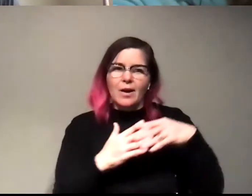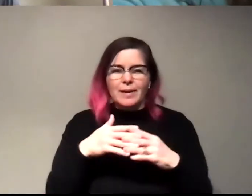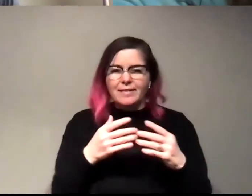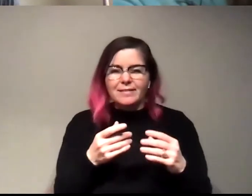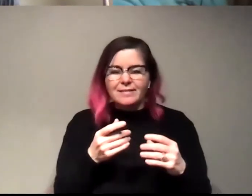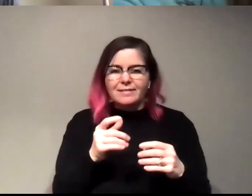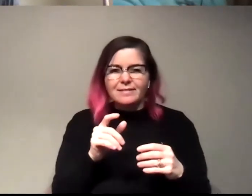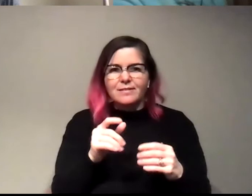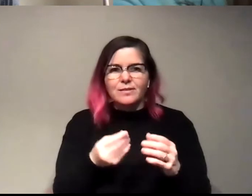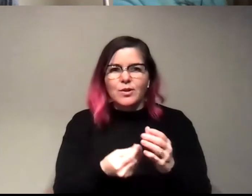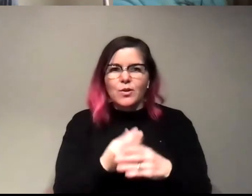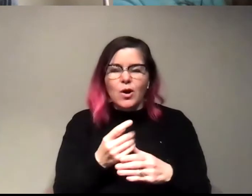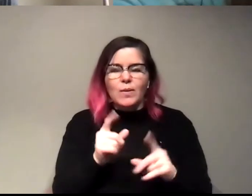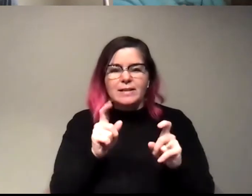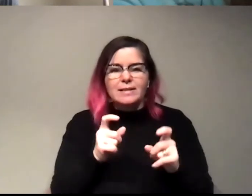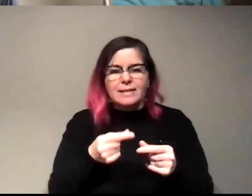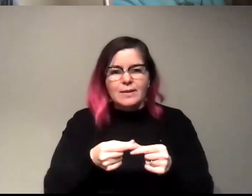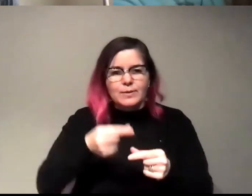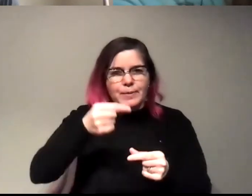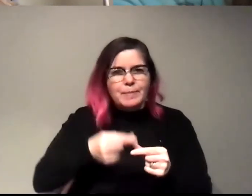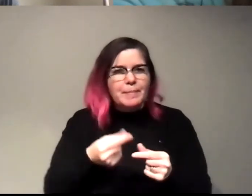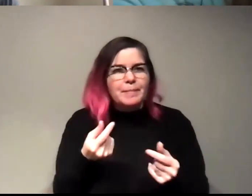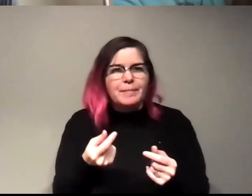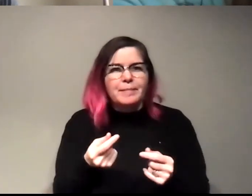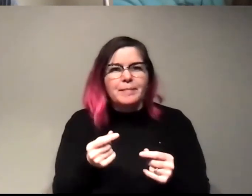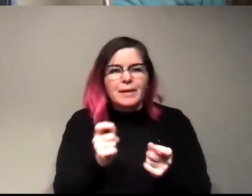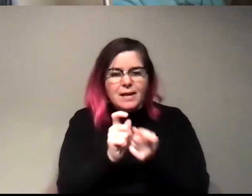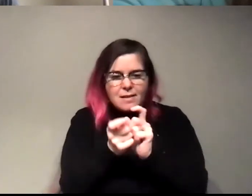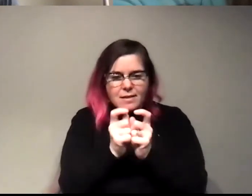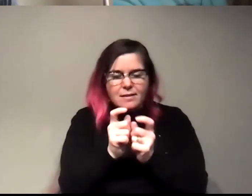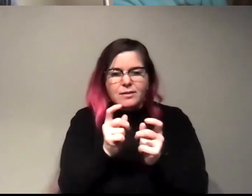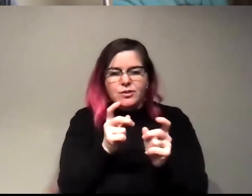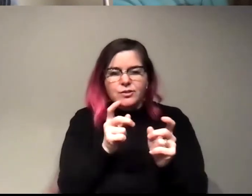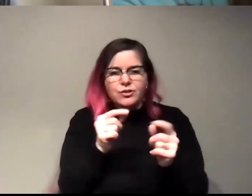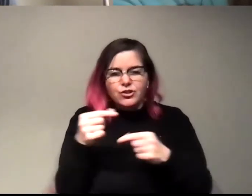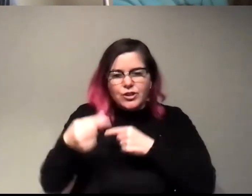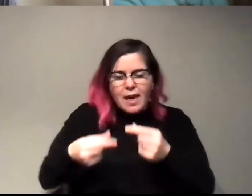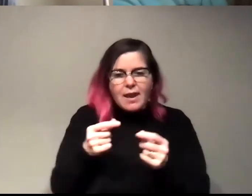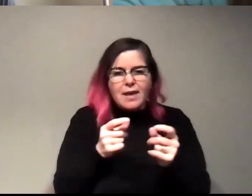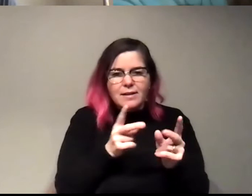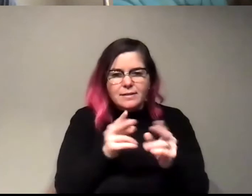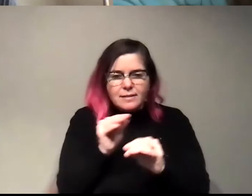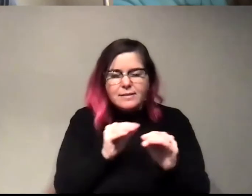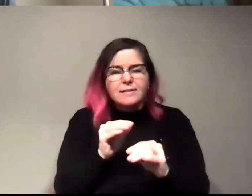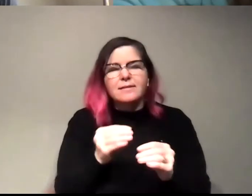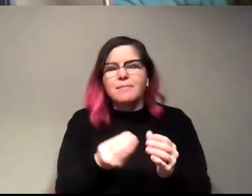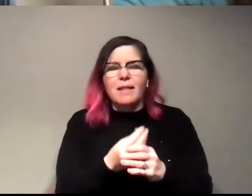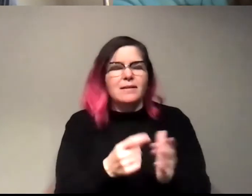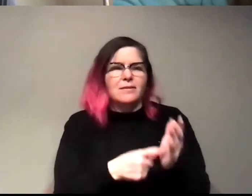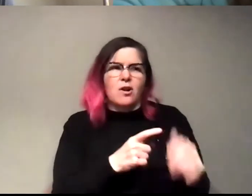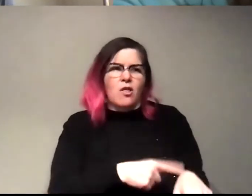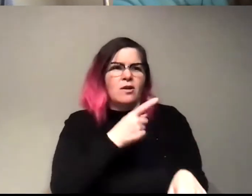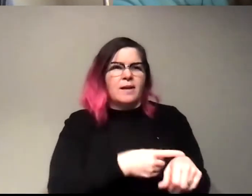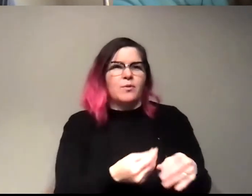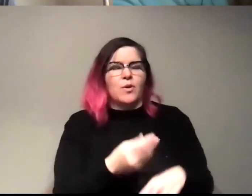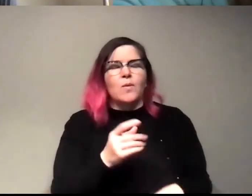grow in a test tube and, you know, manipulate genetically and plants just take a really long time to grow. So you really, you know, single